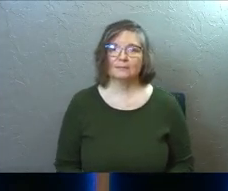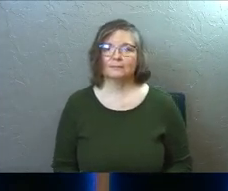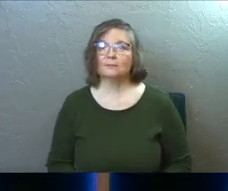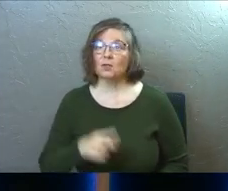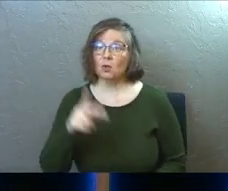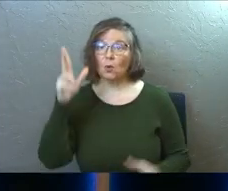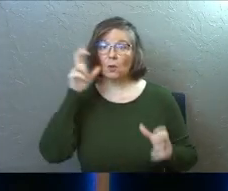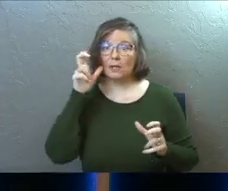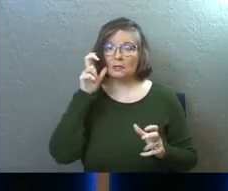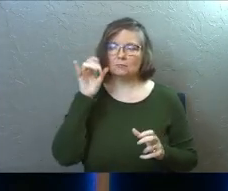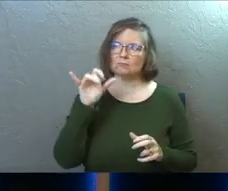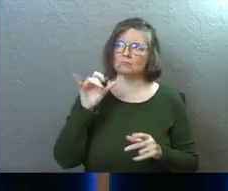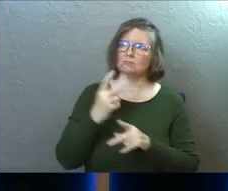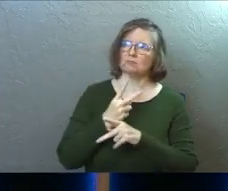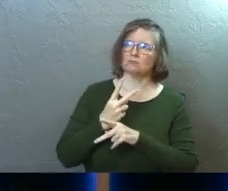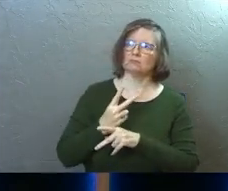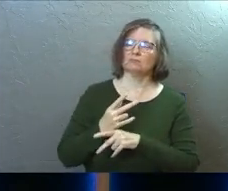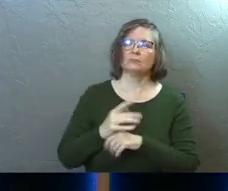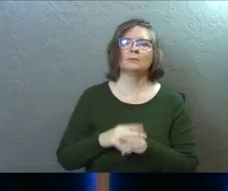You're listening in.